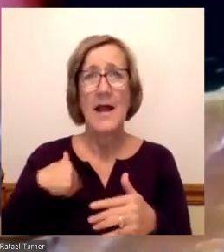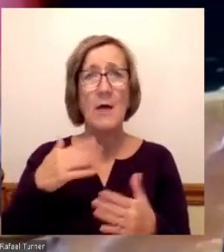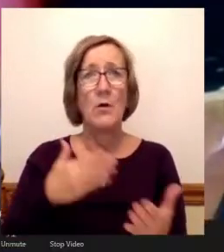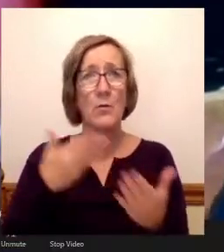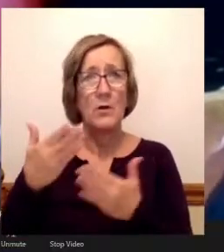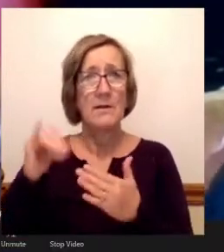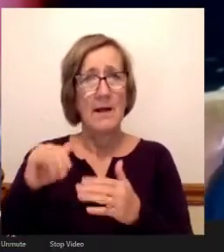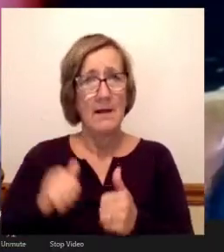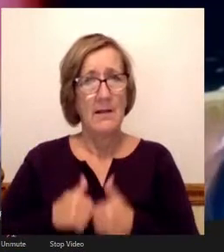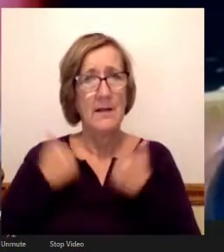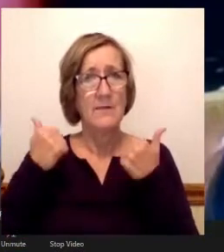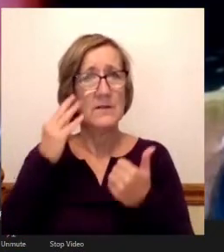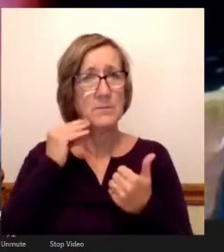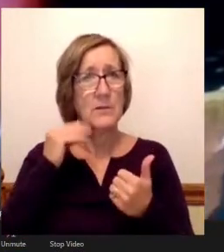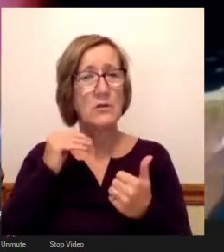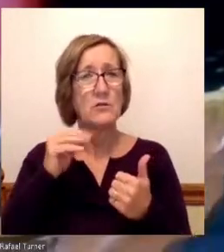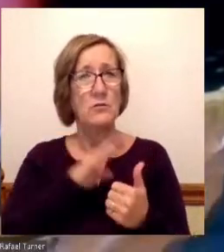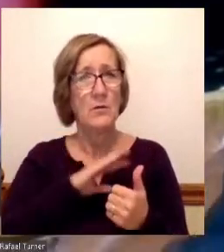trustees.